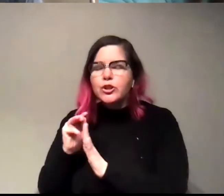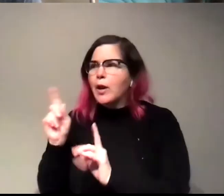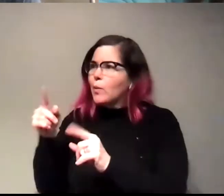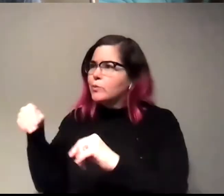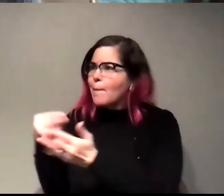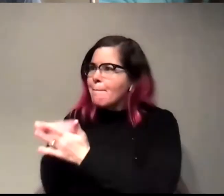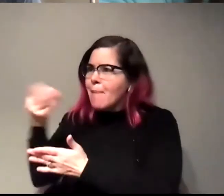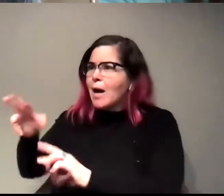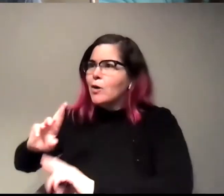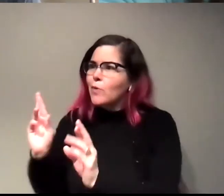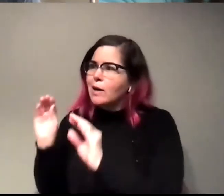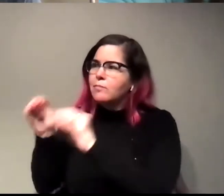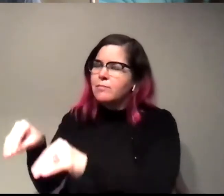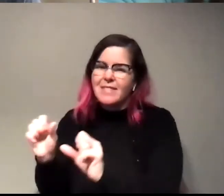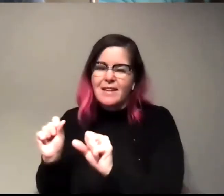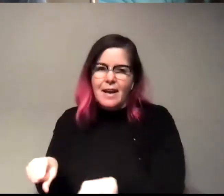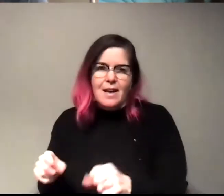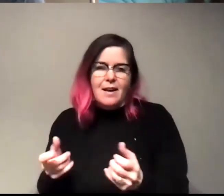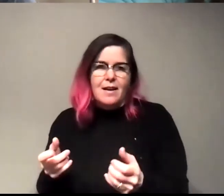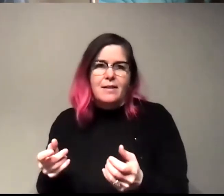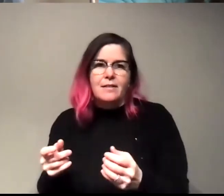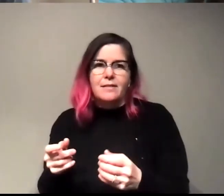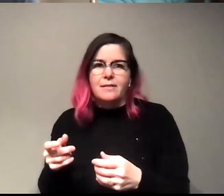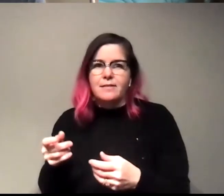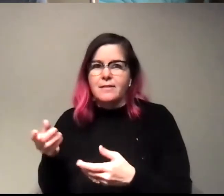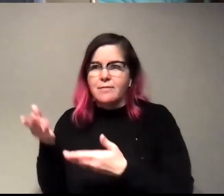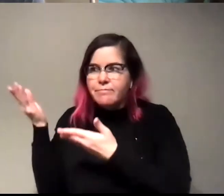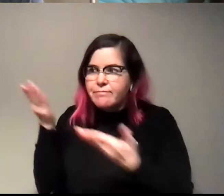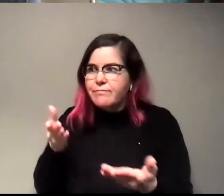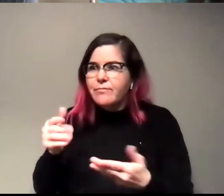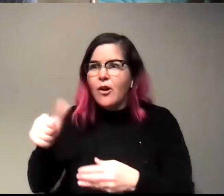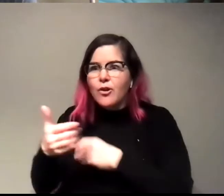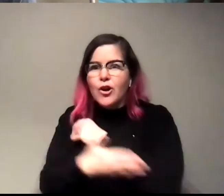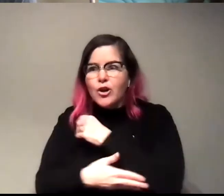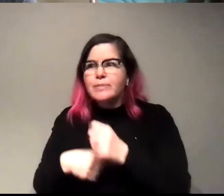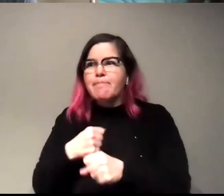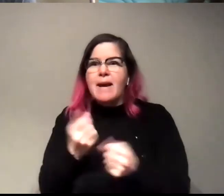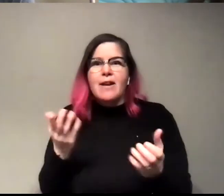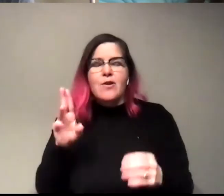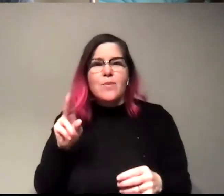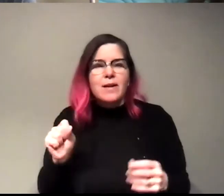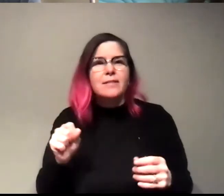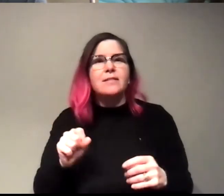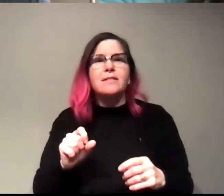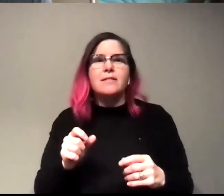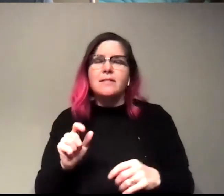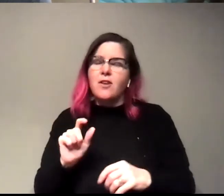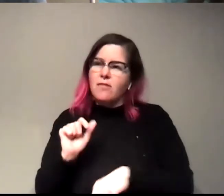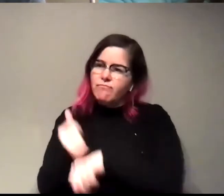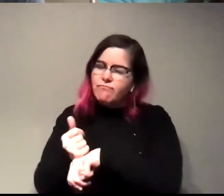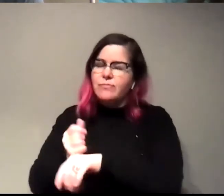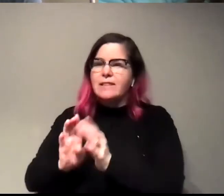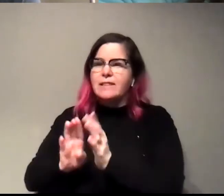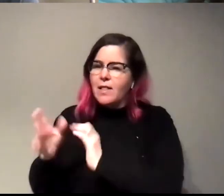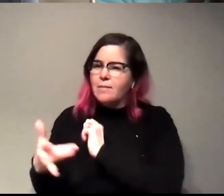panels, you know, they're imported, you know, they make them here, you know, this is a very mature, well-developed technology and